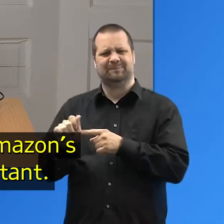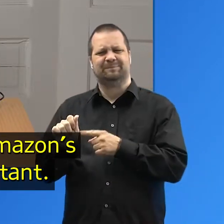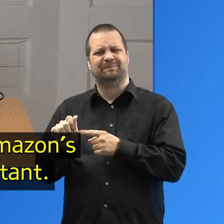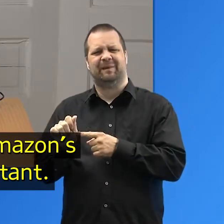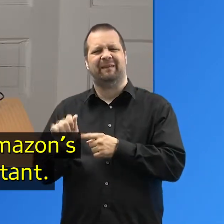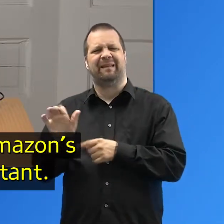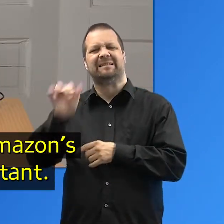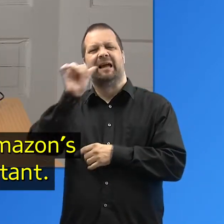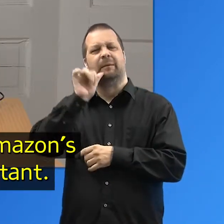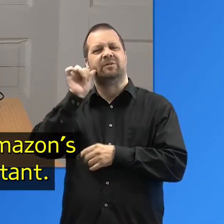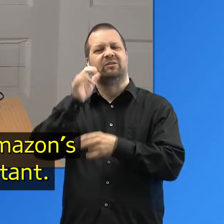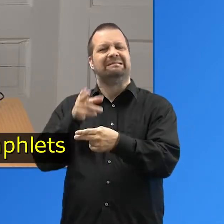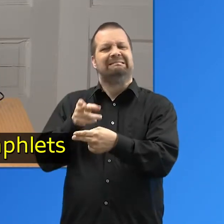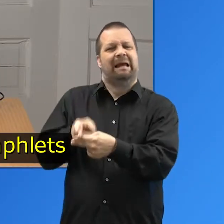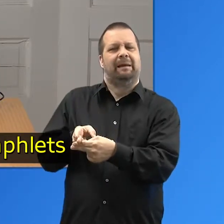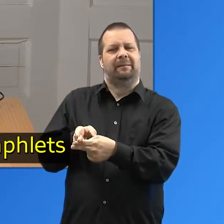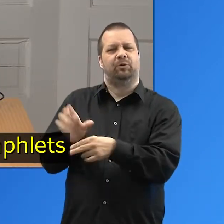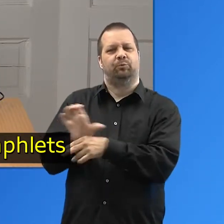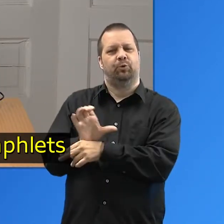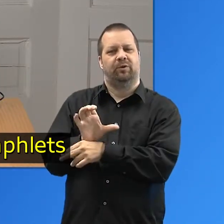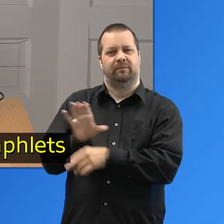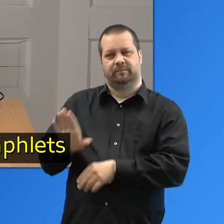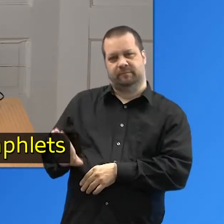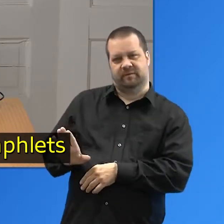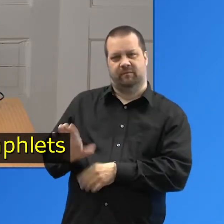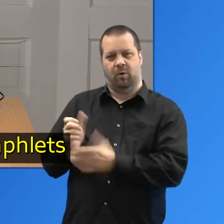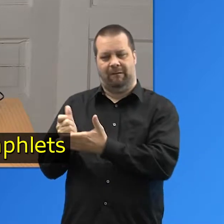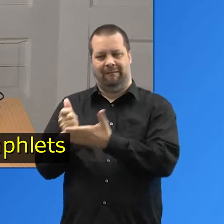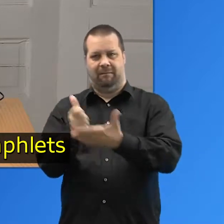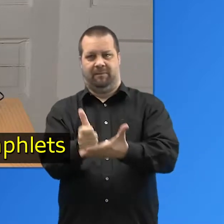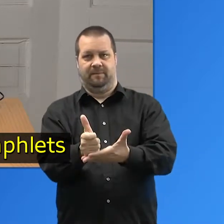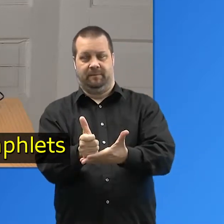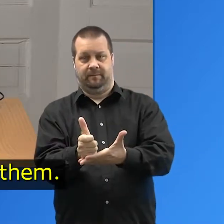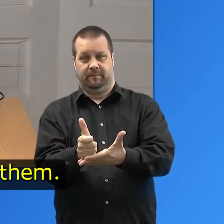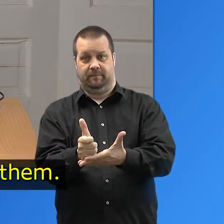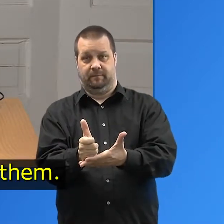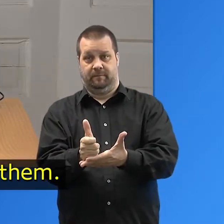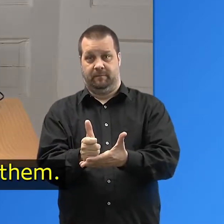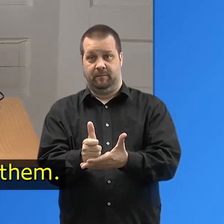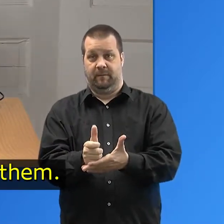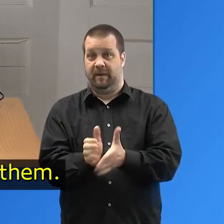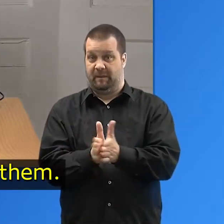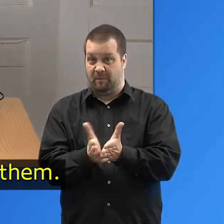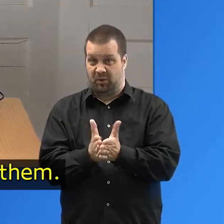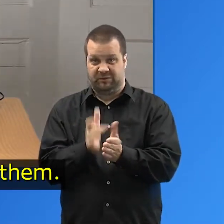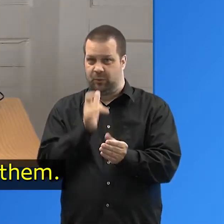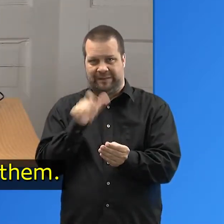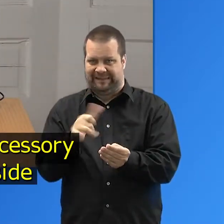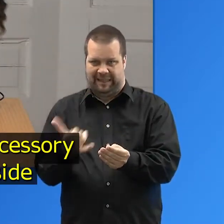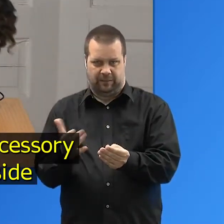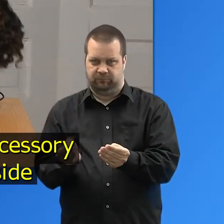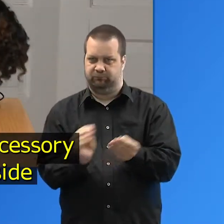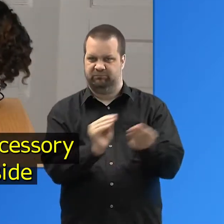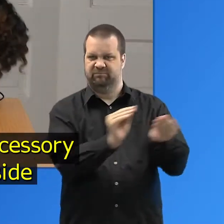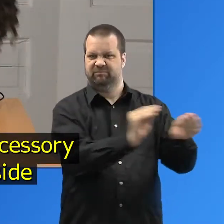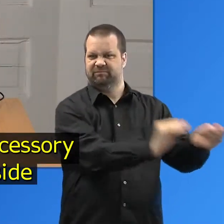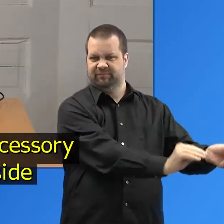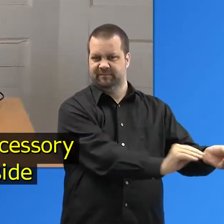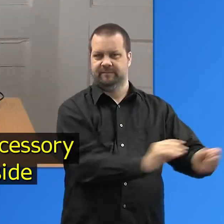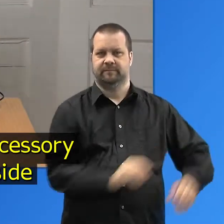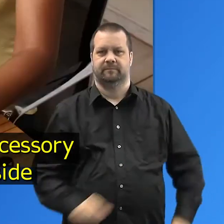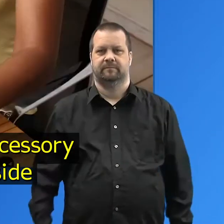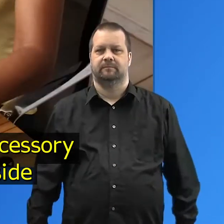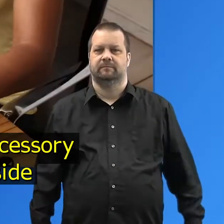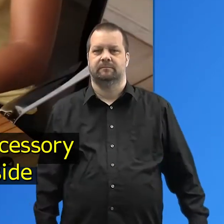personal assistant. You can set these pamphlets aside now. We won't be needing them. You can now